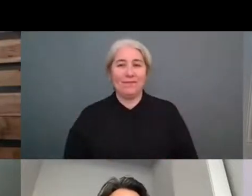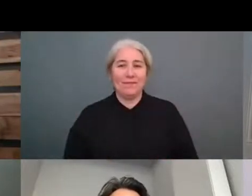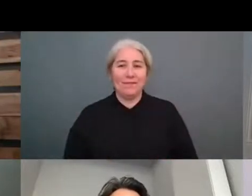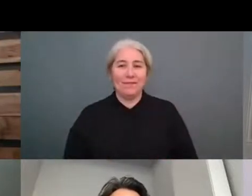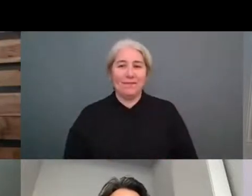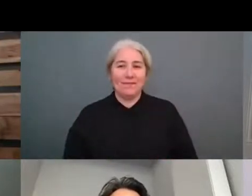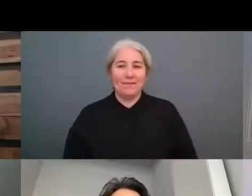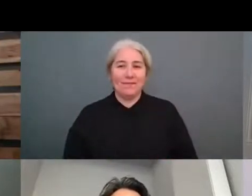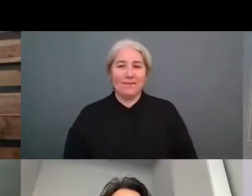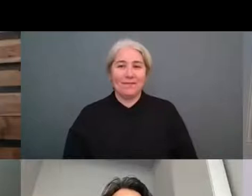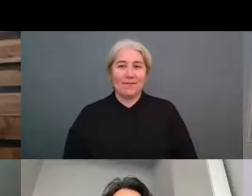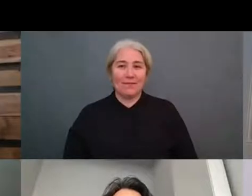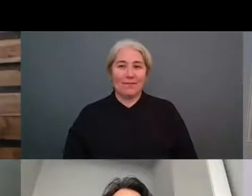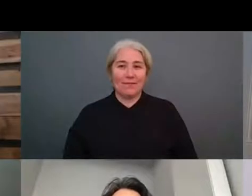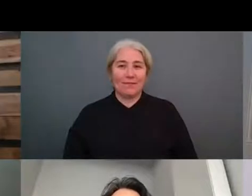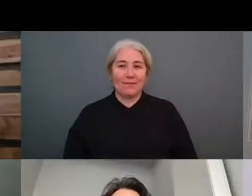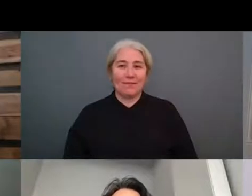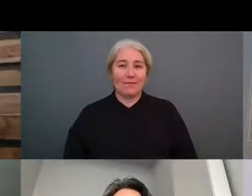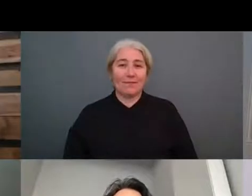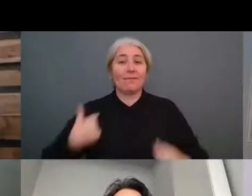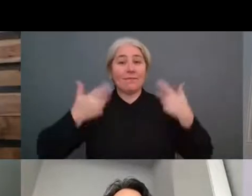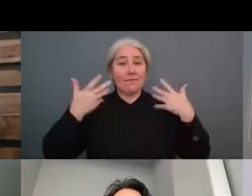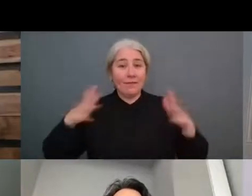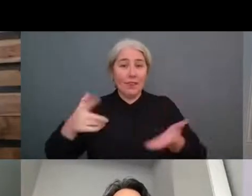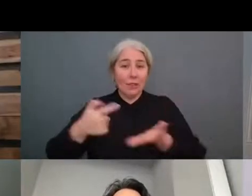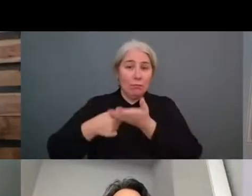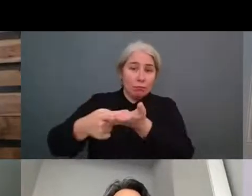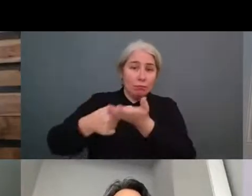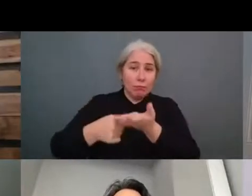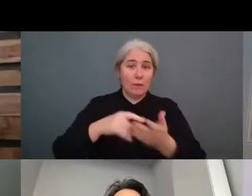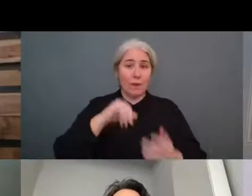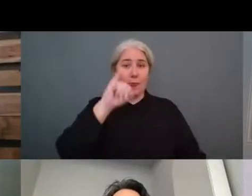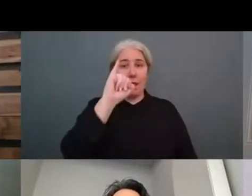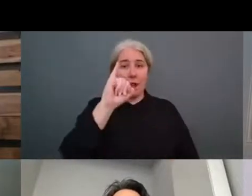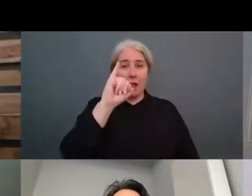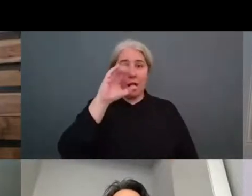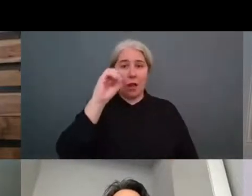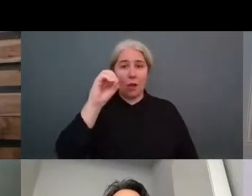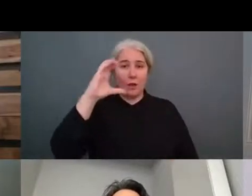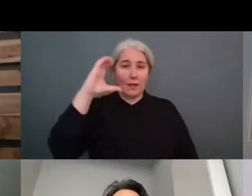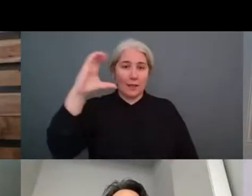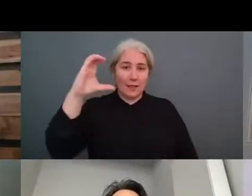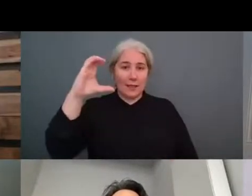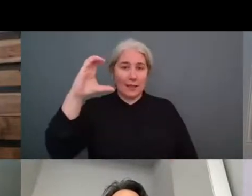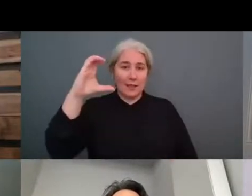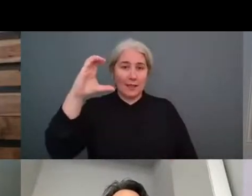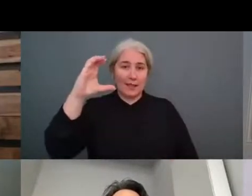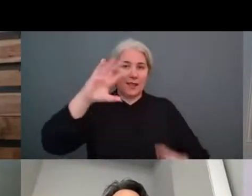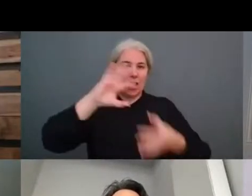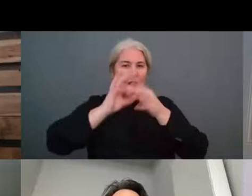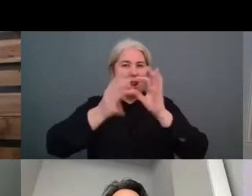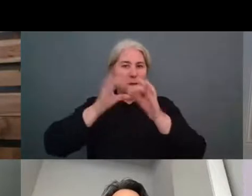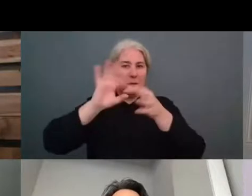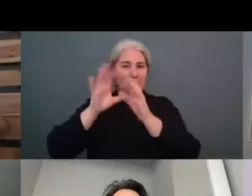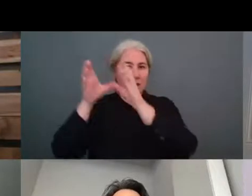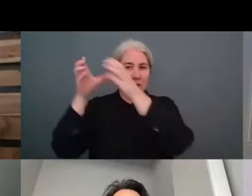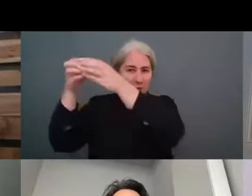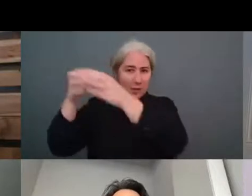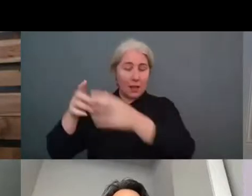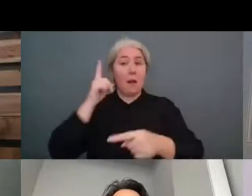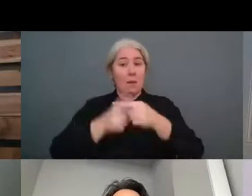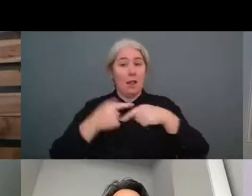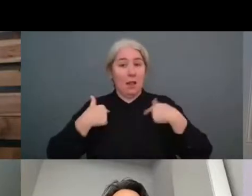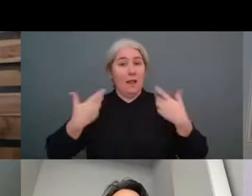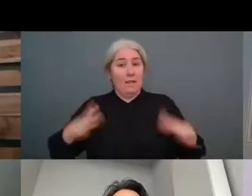and discussions with the international olympic committee and since then we actually have been in a in a partnership with iuc